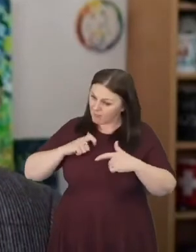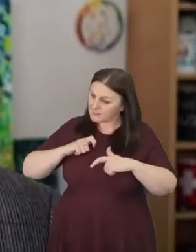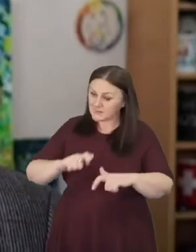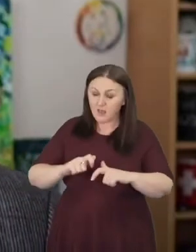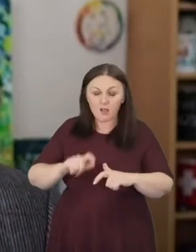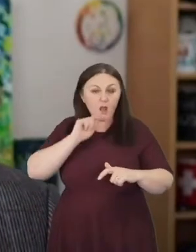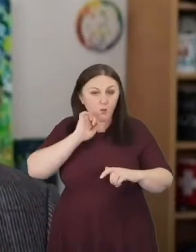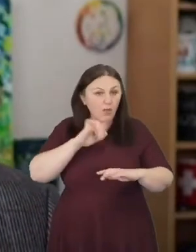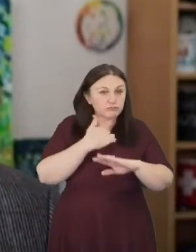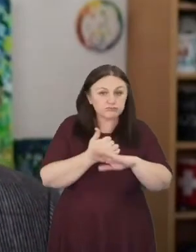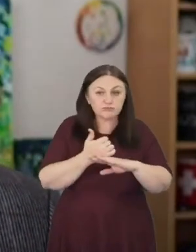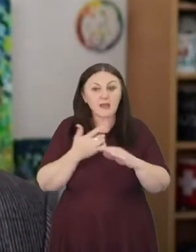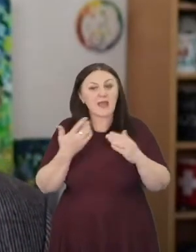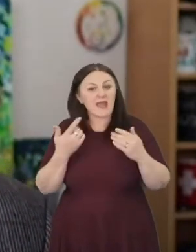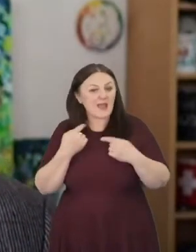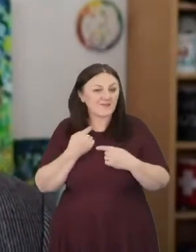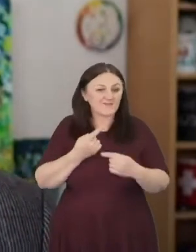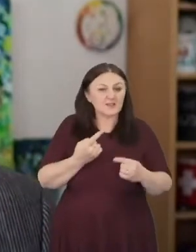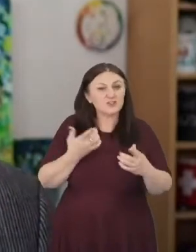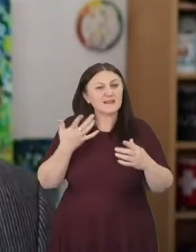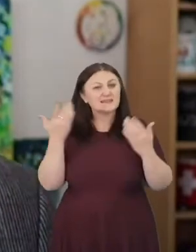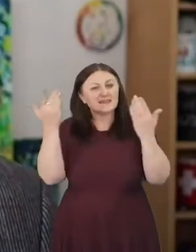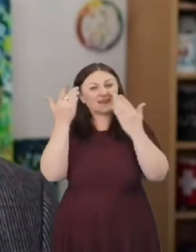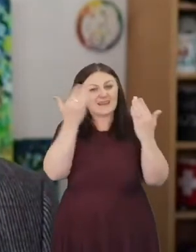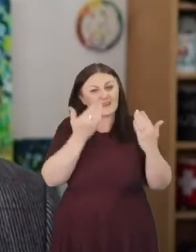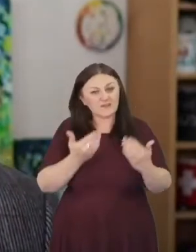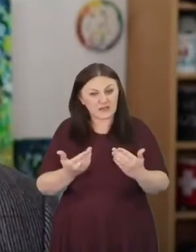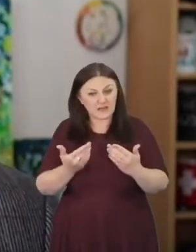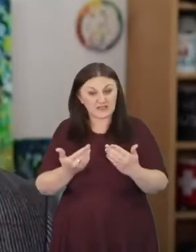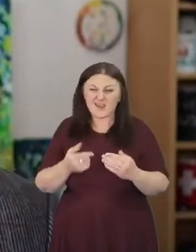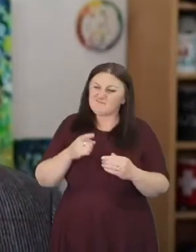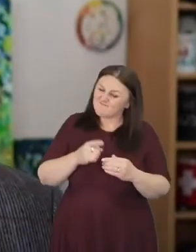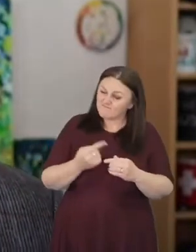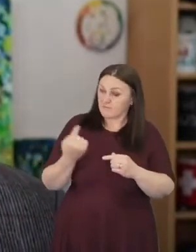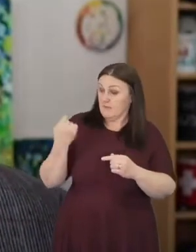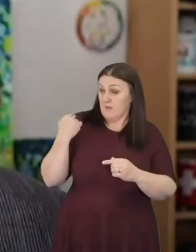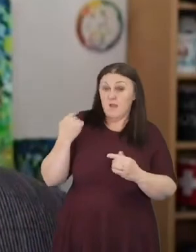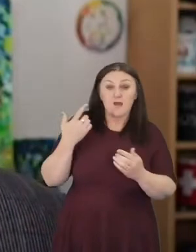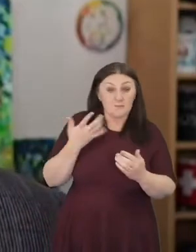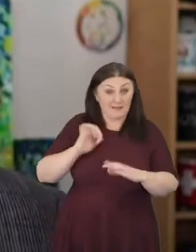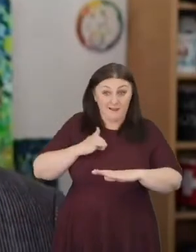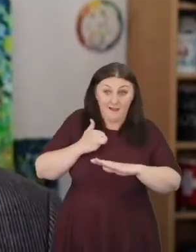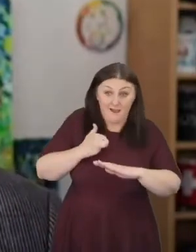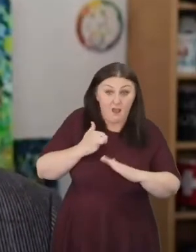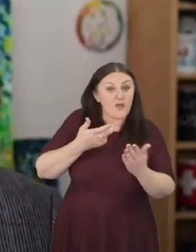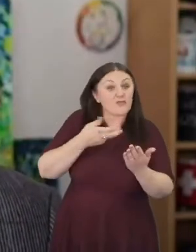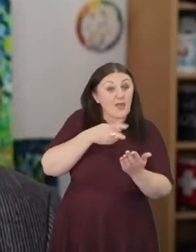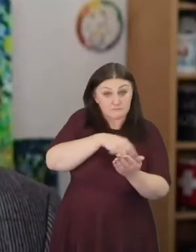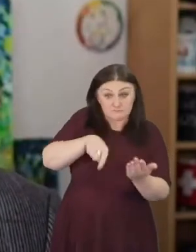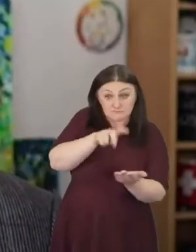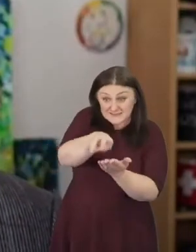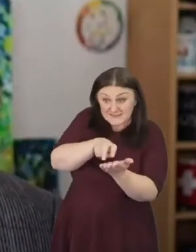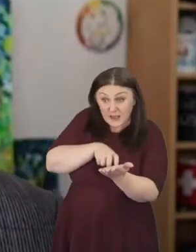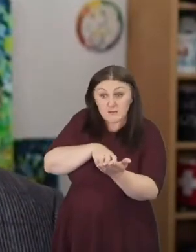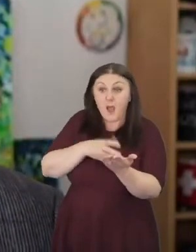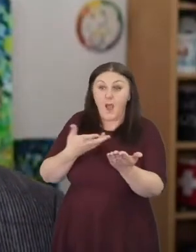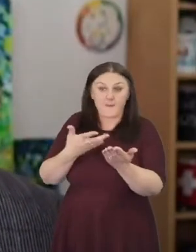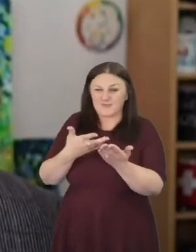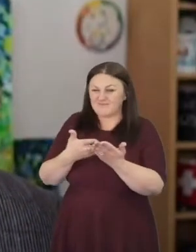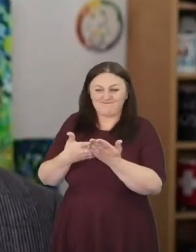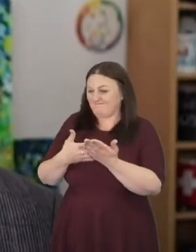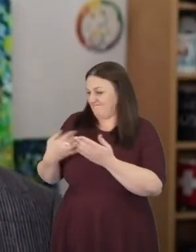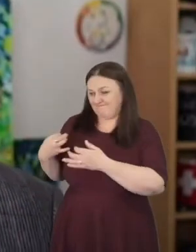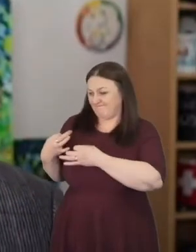for those who signed up for it but of course because of lockdown we couldn't actually go and visit people and hold evangelistic outreaches